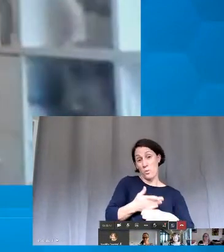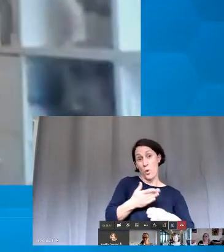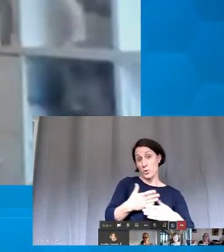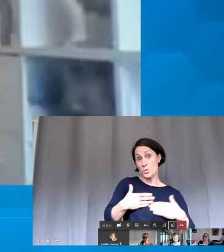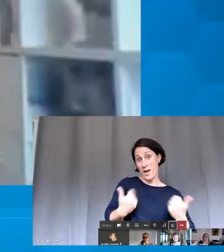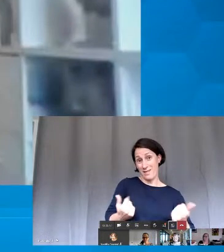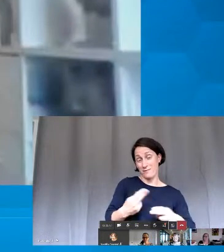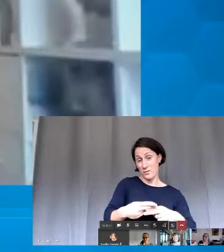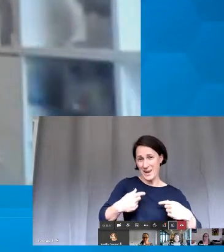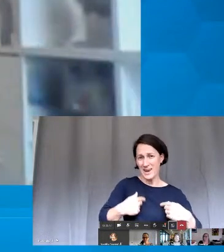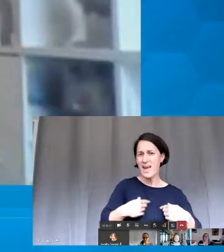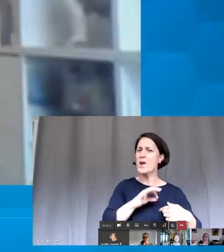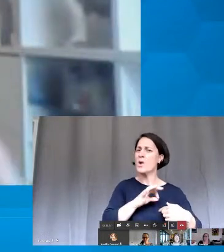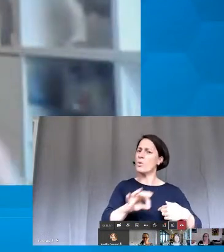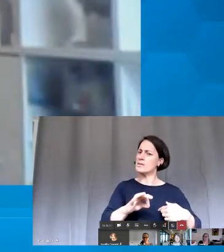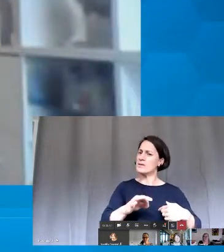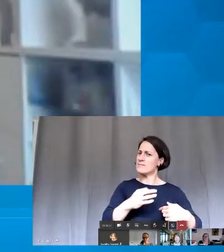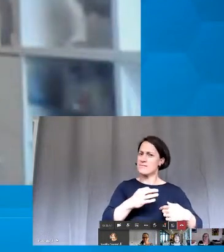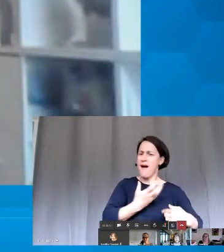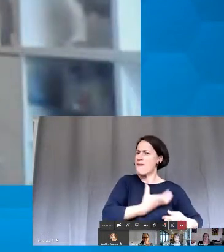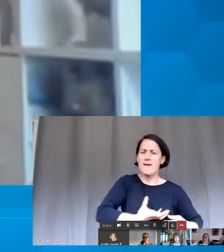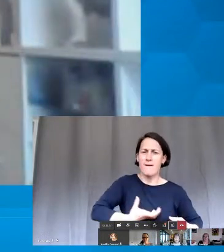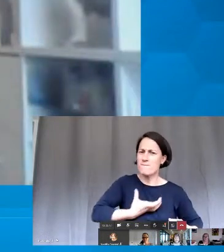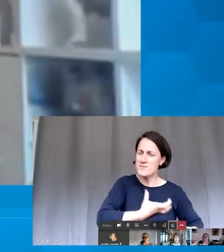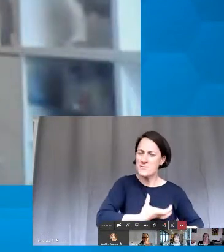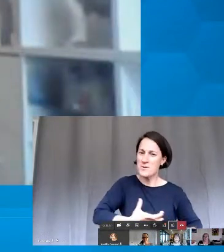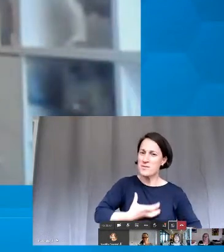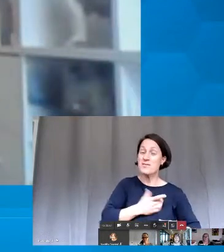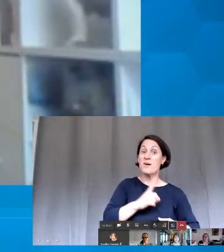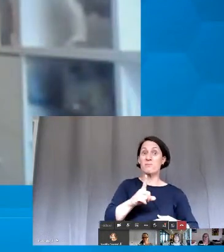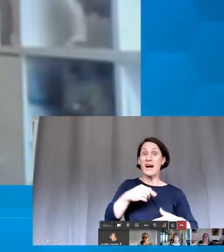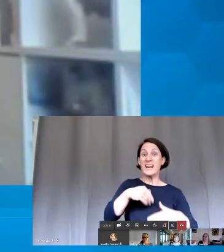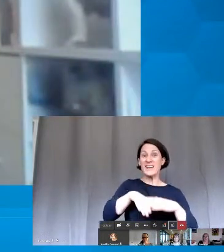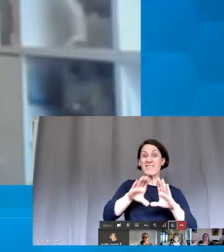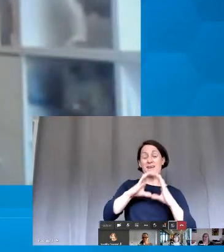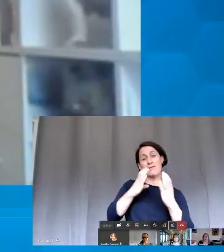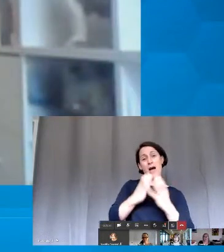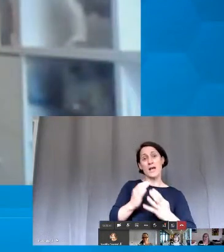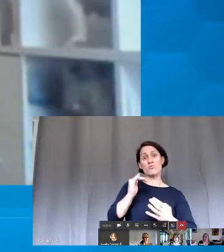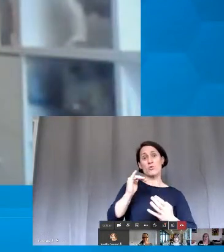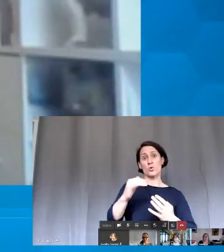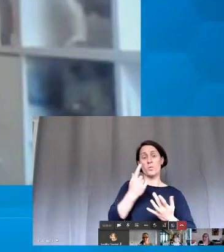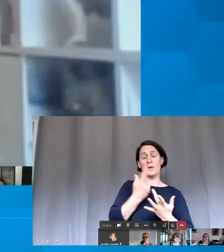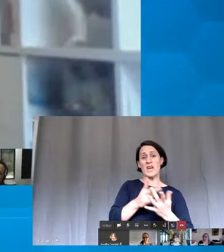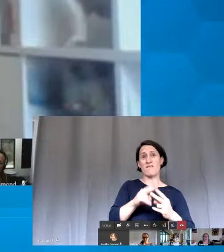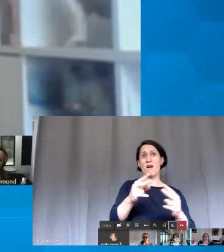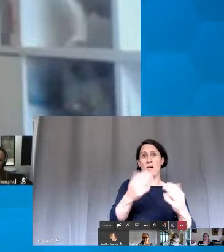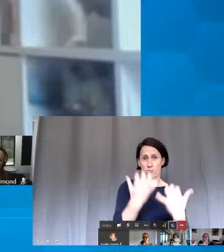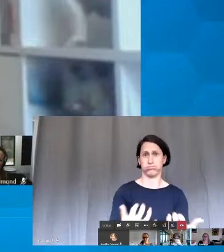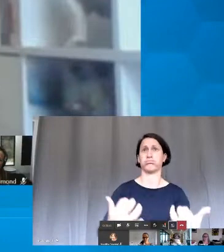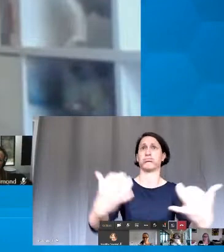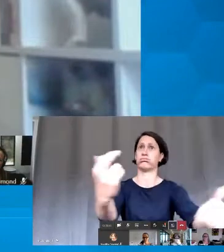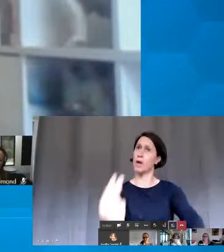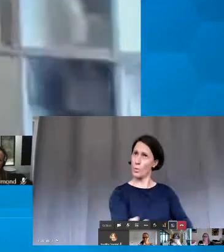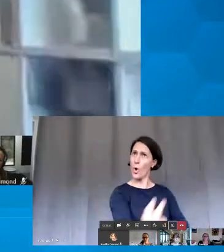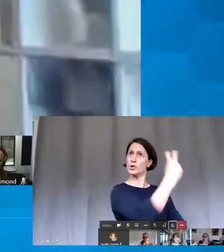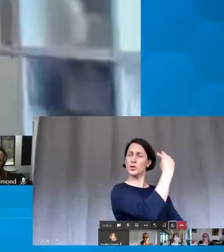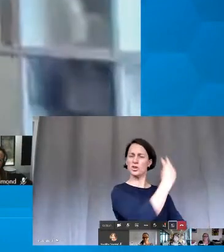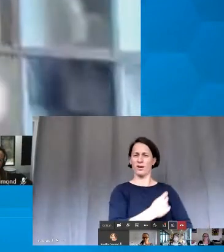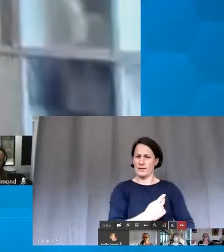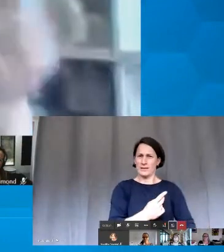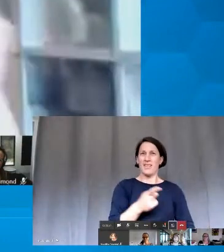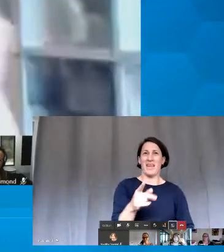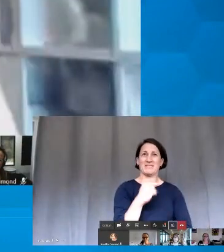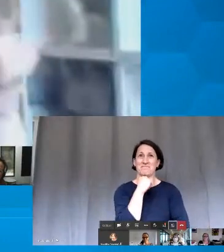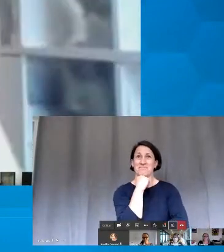awkward that I think maybe in the classroom might be a little bit like, hmm, okay, she's – you know, that's too much information. So, you can